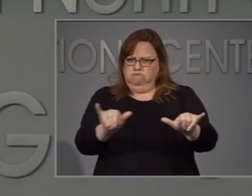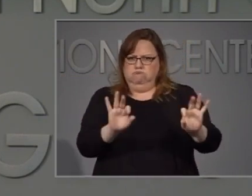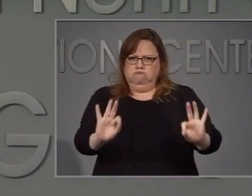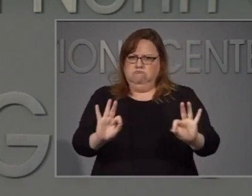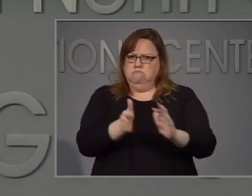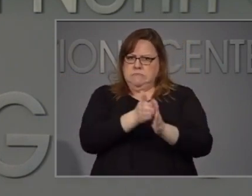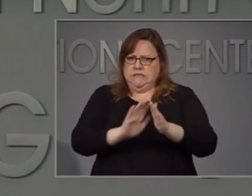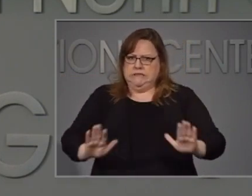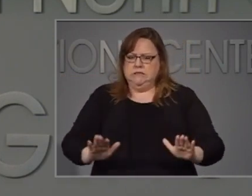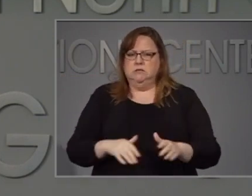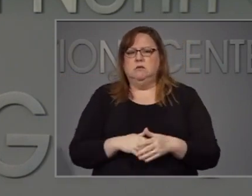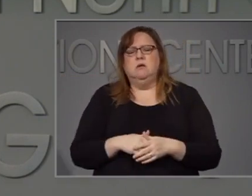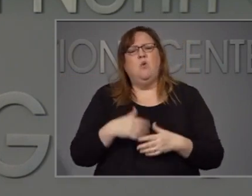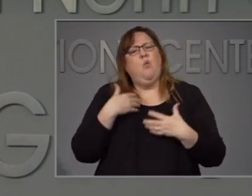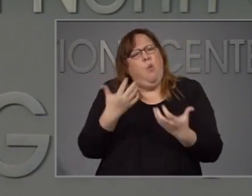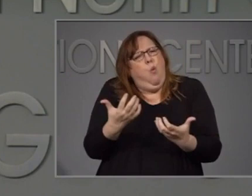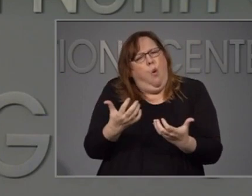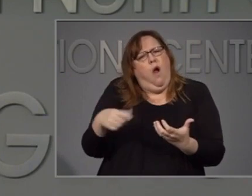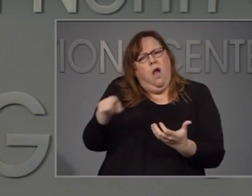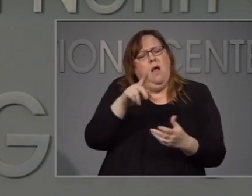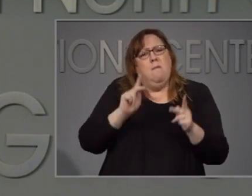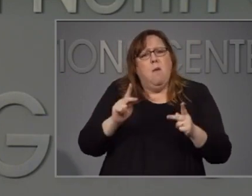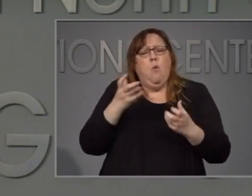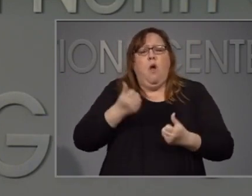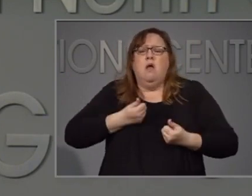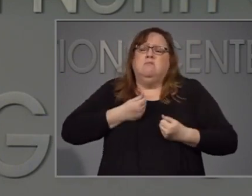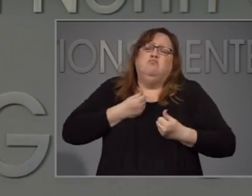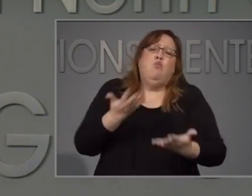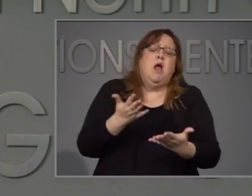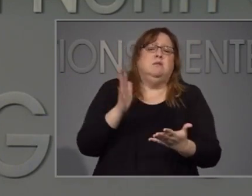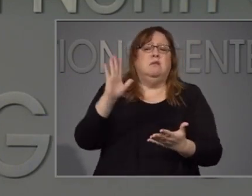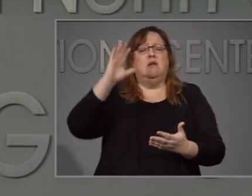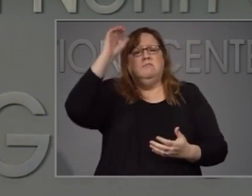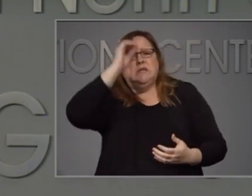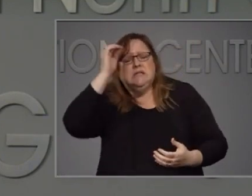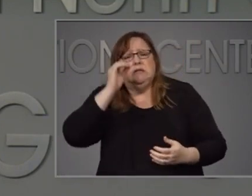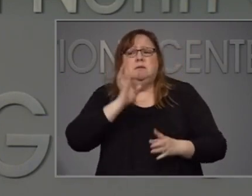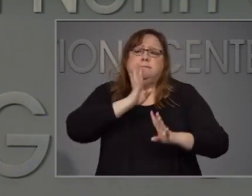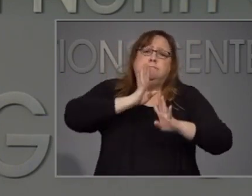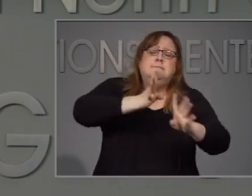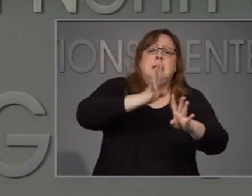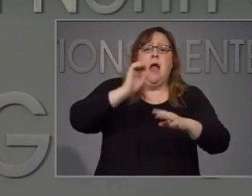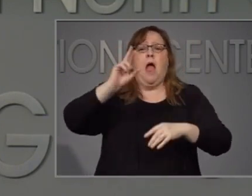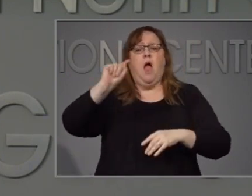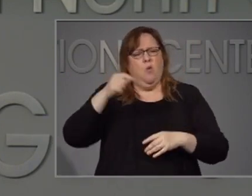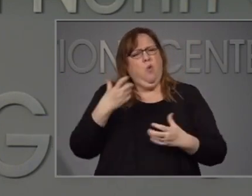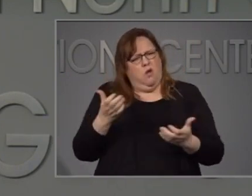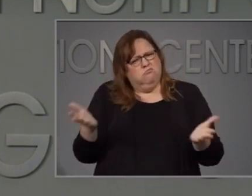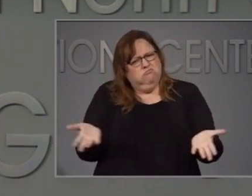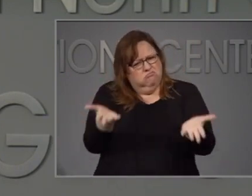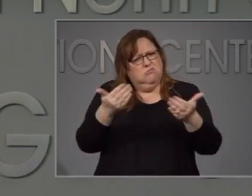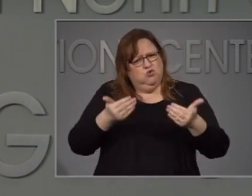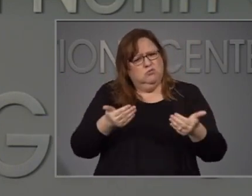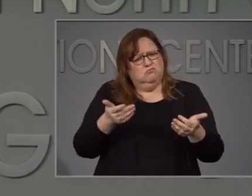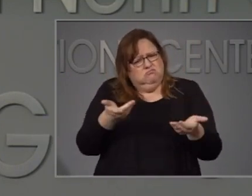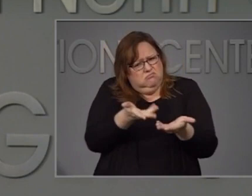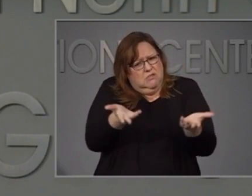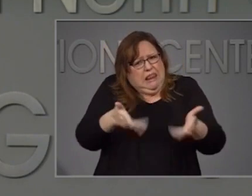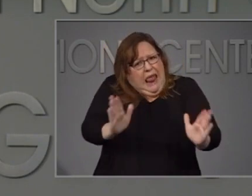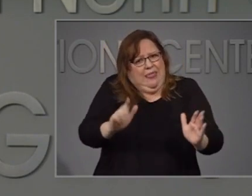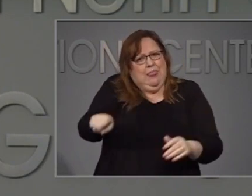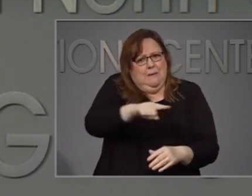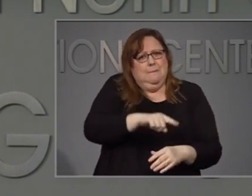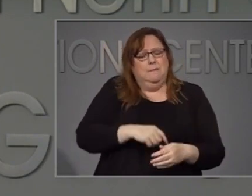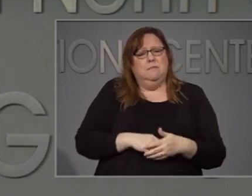opinions, room and space and time to do that. This is such an important issue